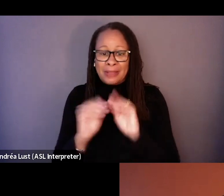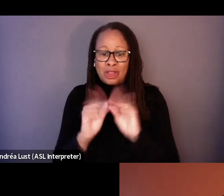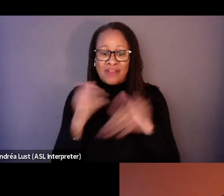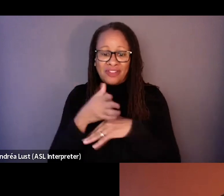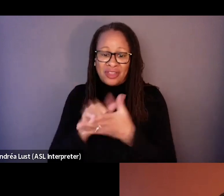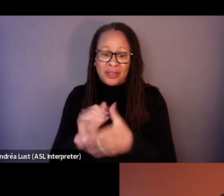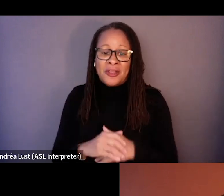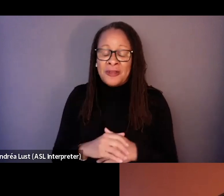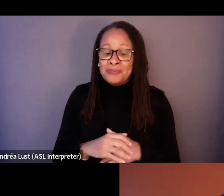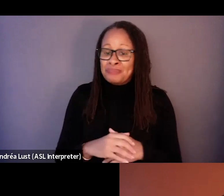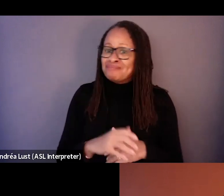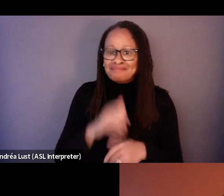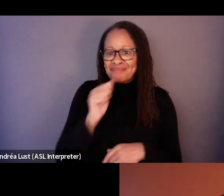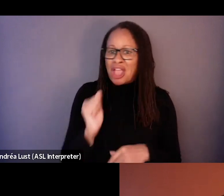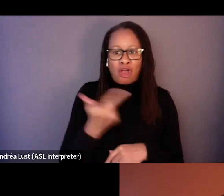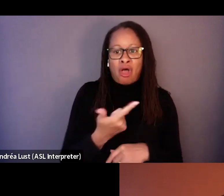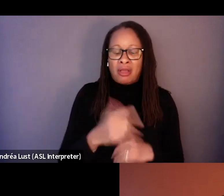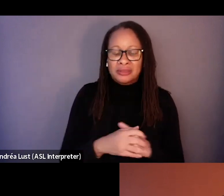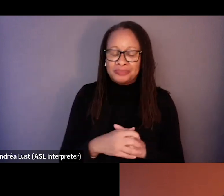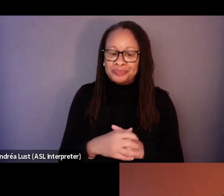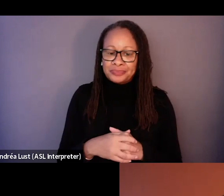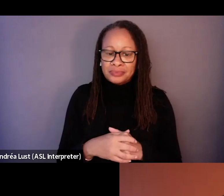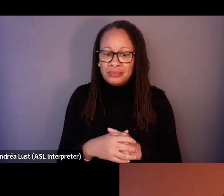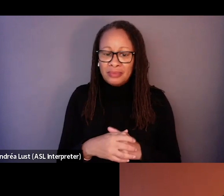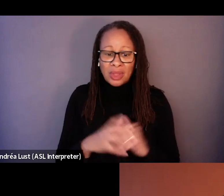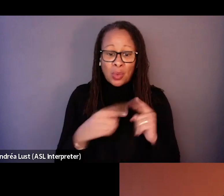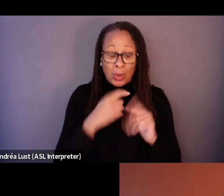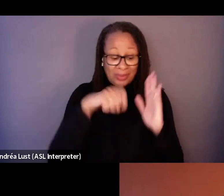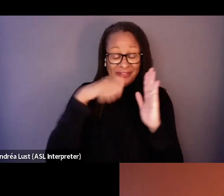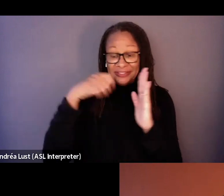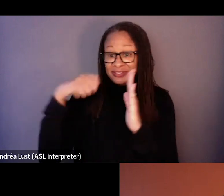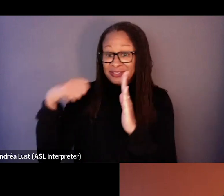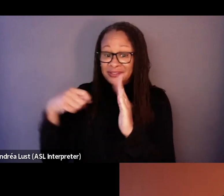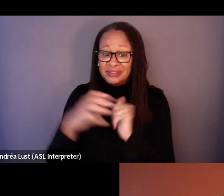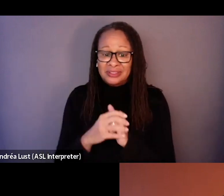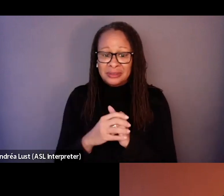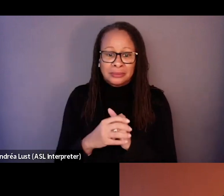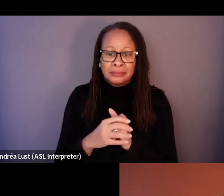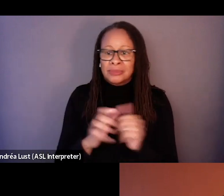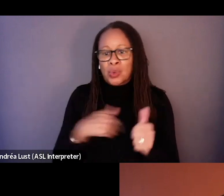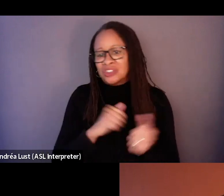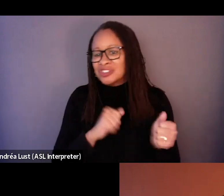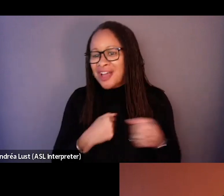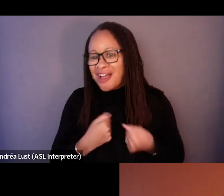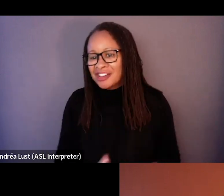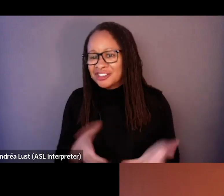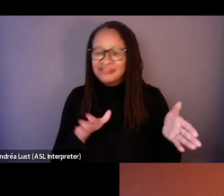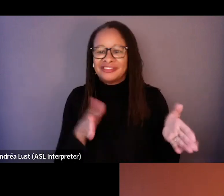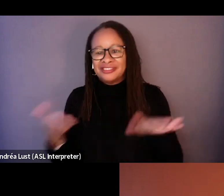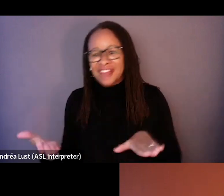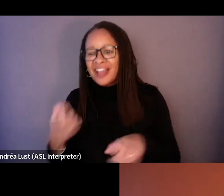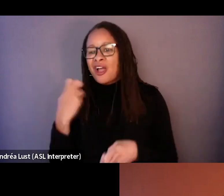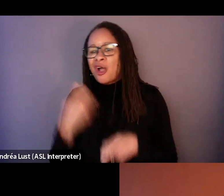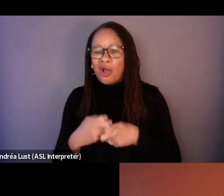no, not at all. You know, the, the regular state of when we shoot a film, we are, we have, we are dead. We are tired. We, it's